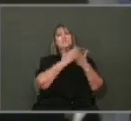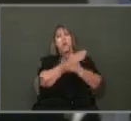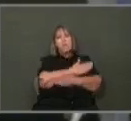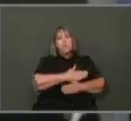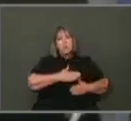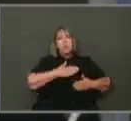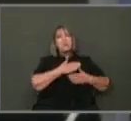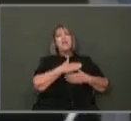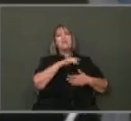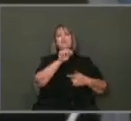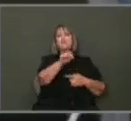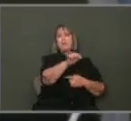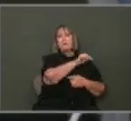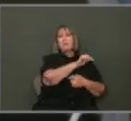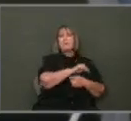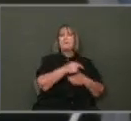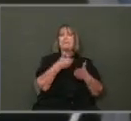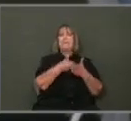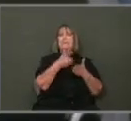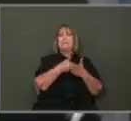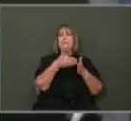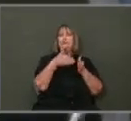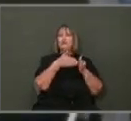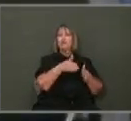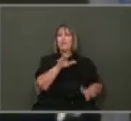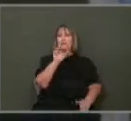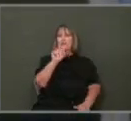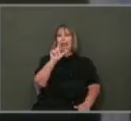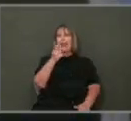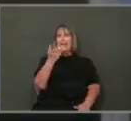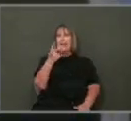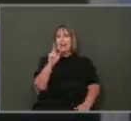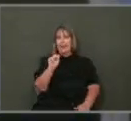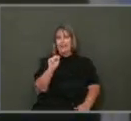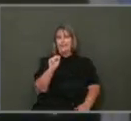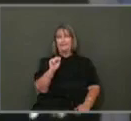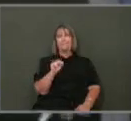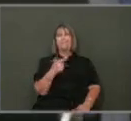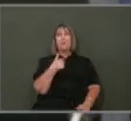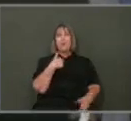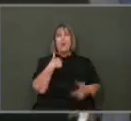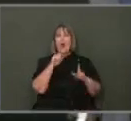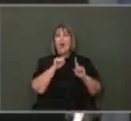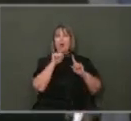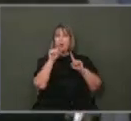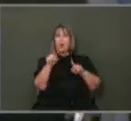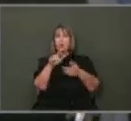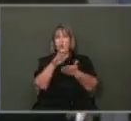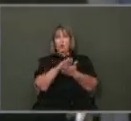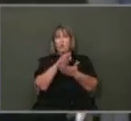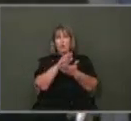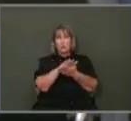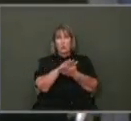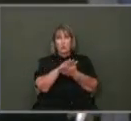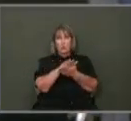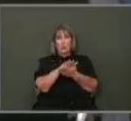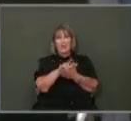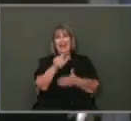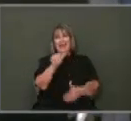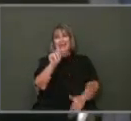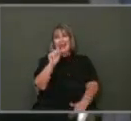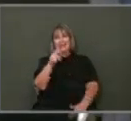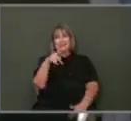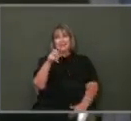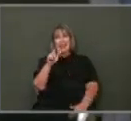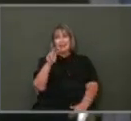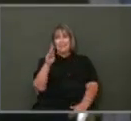entities right in here in that area on Callahan. But when I drive down, going to the school, going to Las Palmas